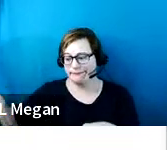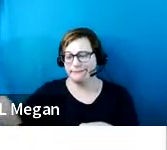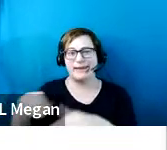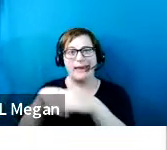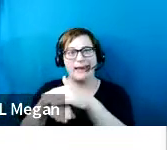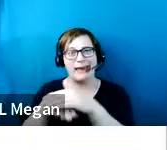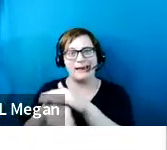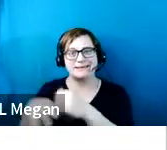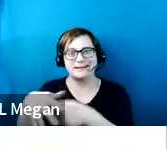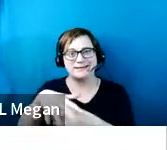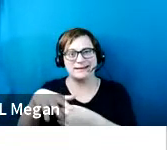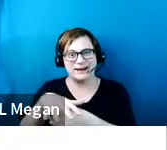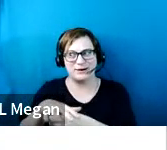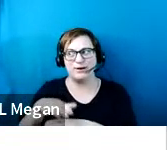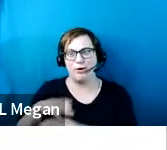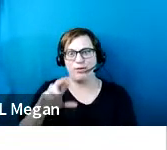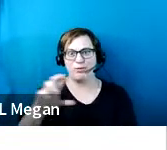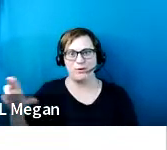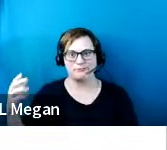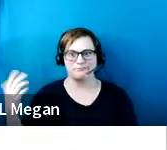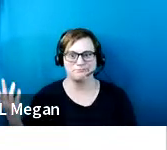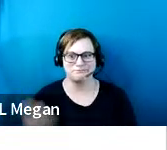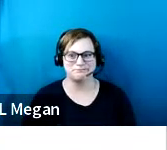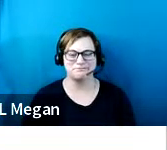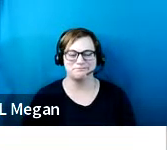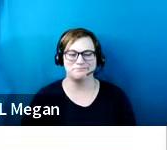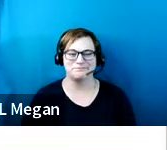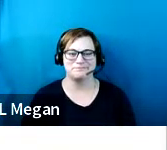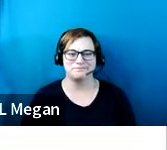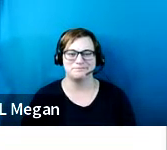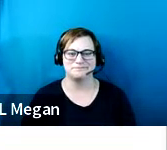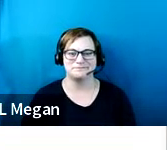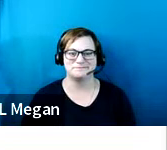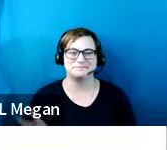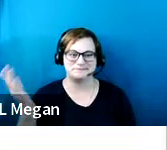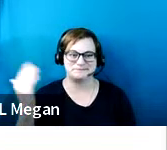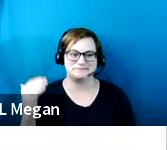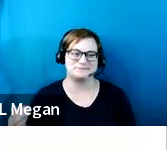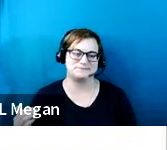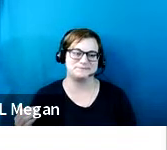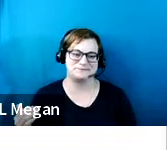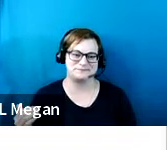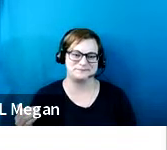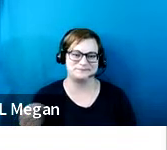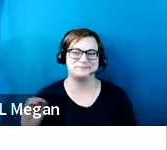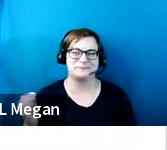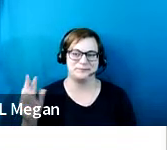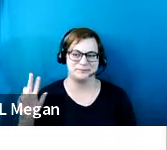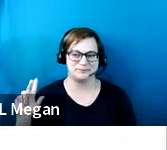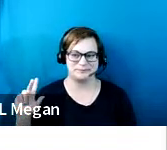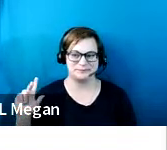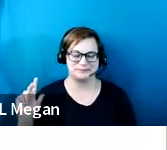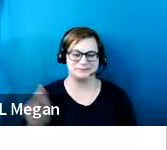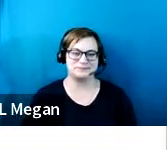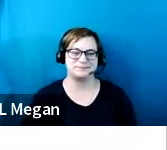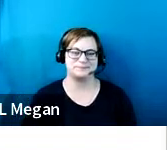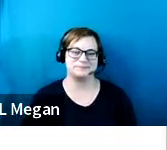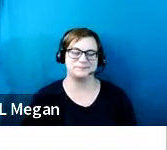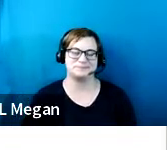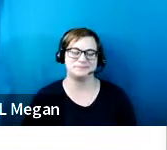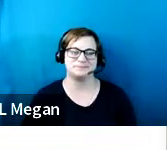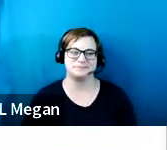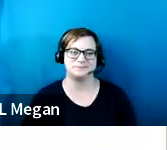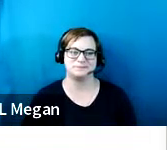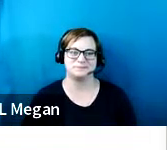access aisle on the passenger side. Next slide, 23. So the access